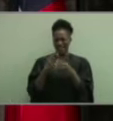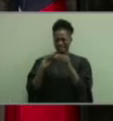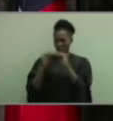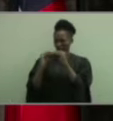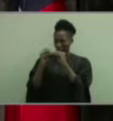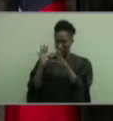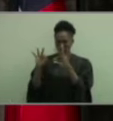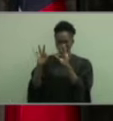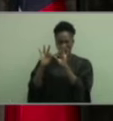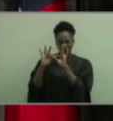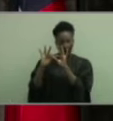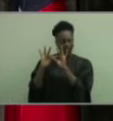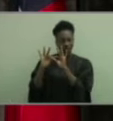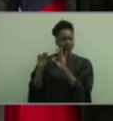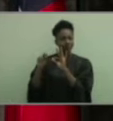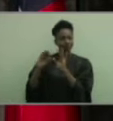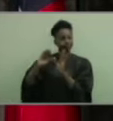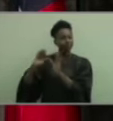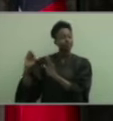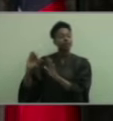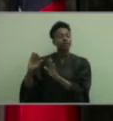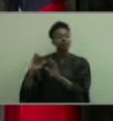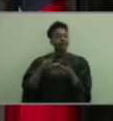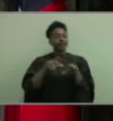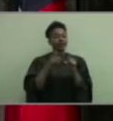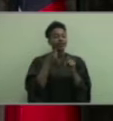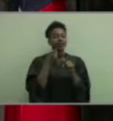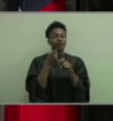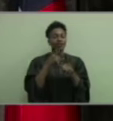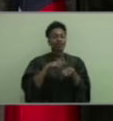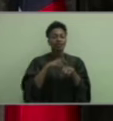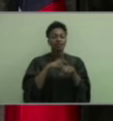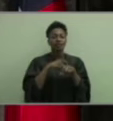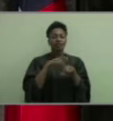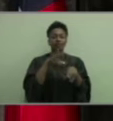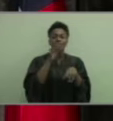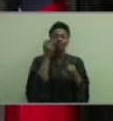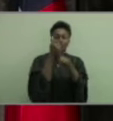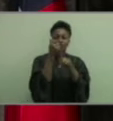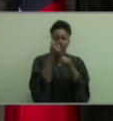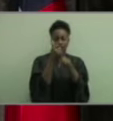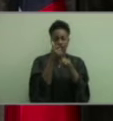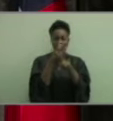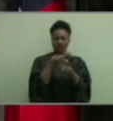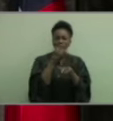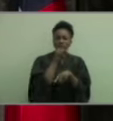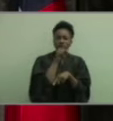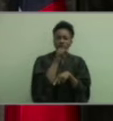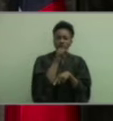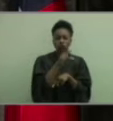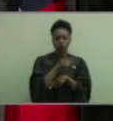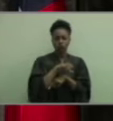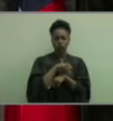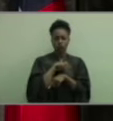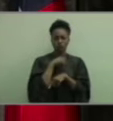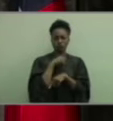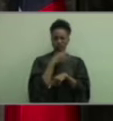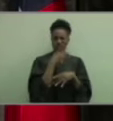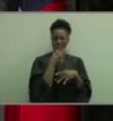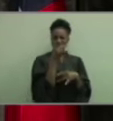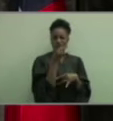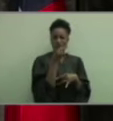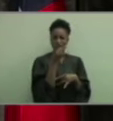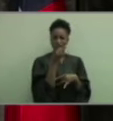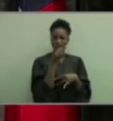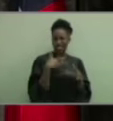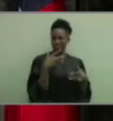far. So instead, take the time to work on discovering yourself. Figure out your true passions. What excites you? What gets you up in